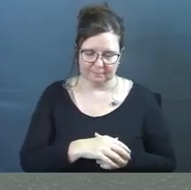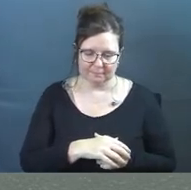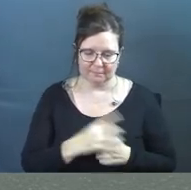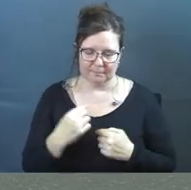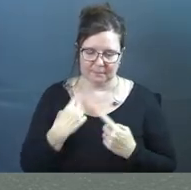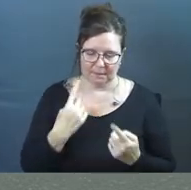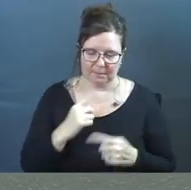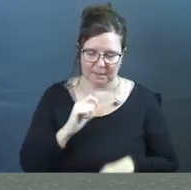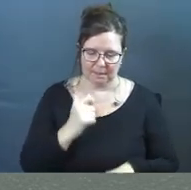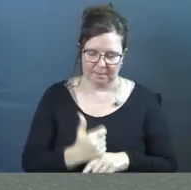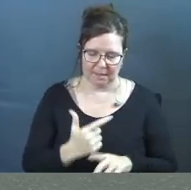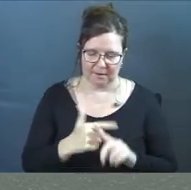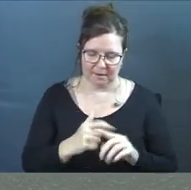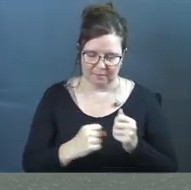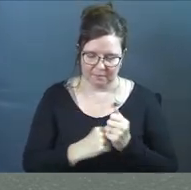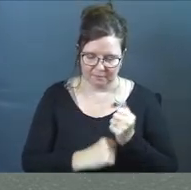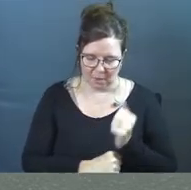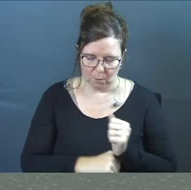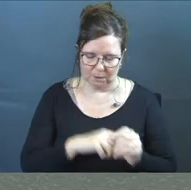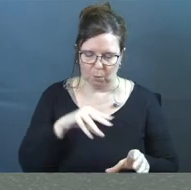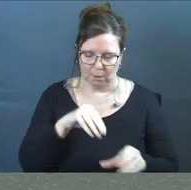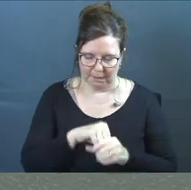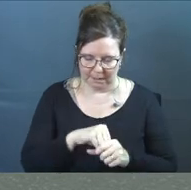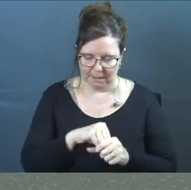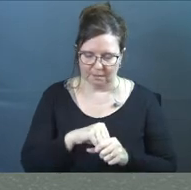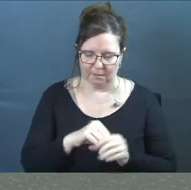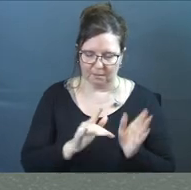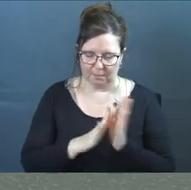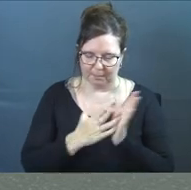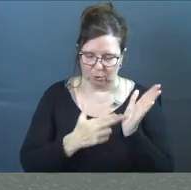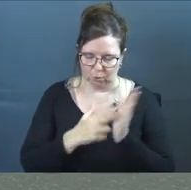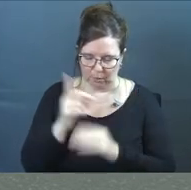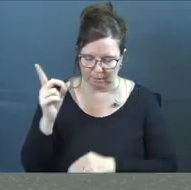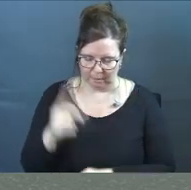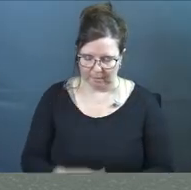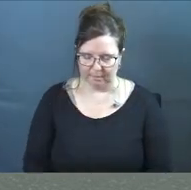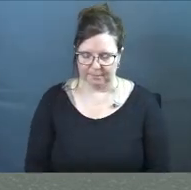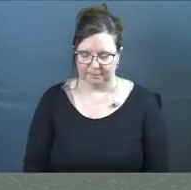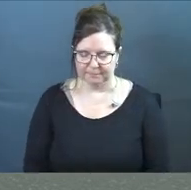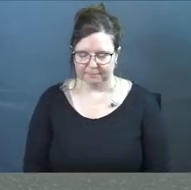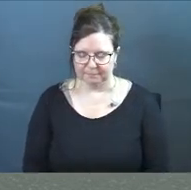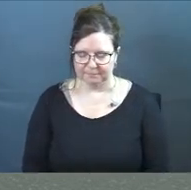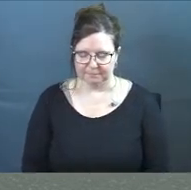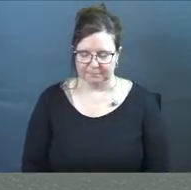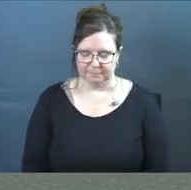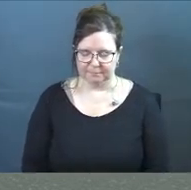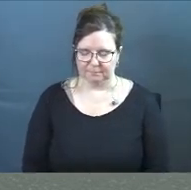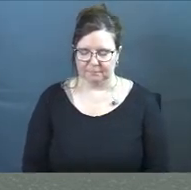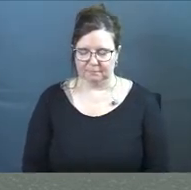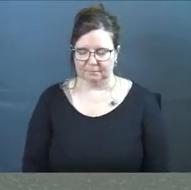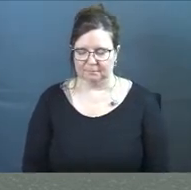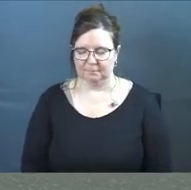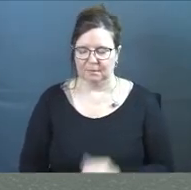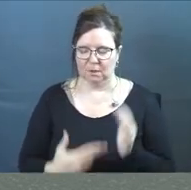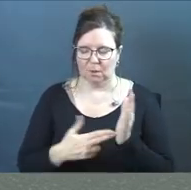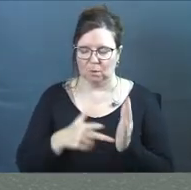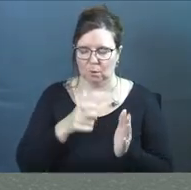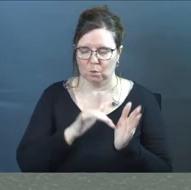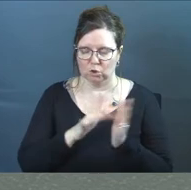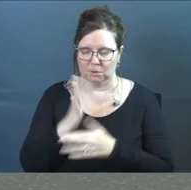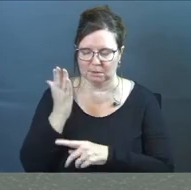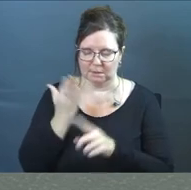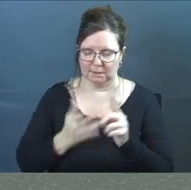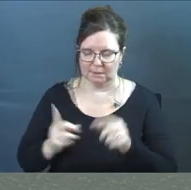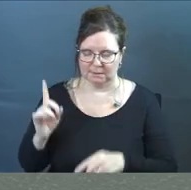been based out of or founded within biblical truth. Truth of who Jesus is.